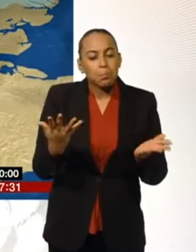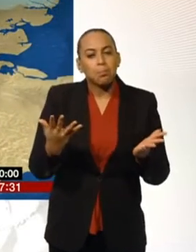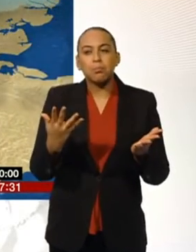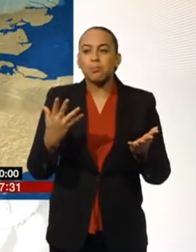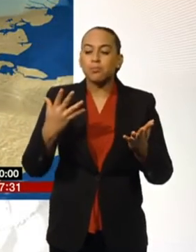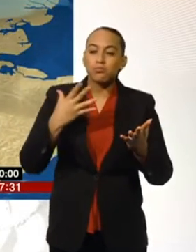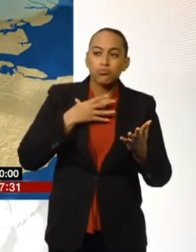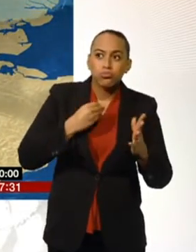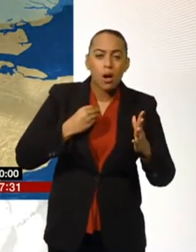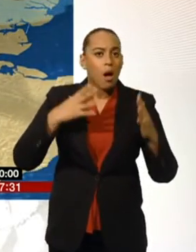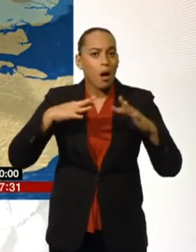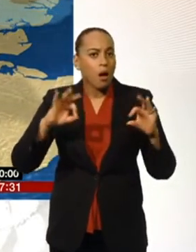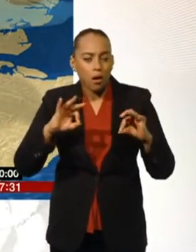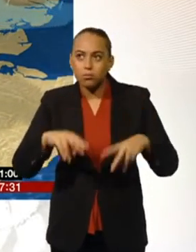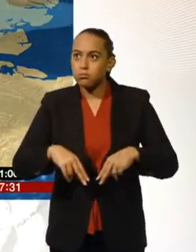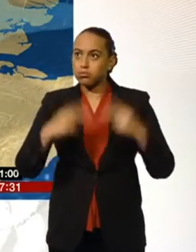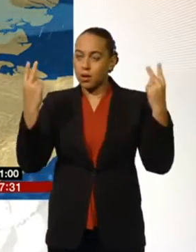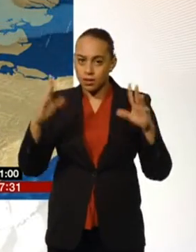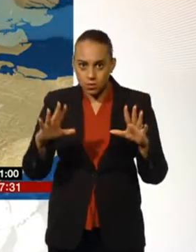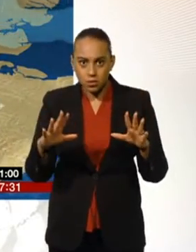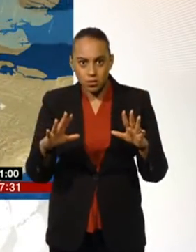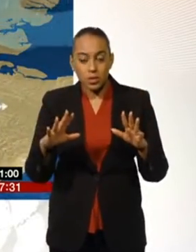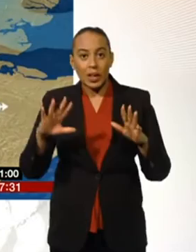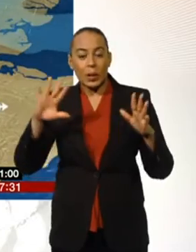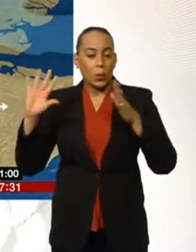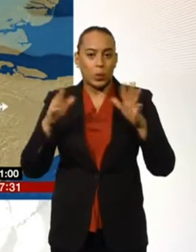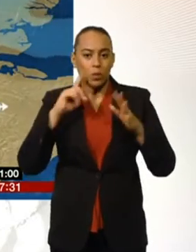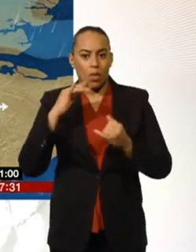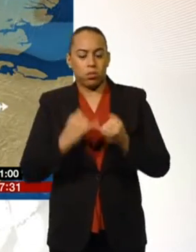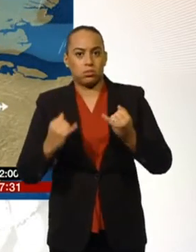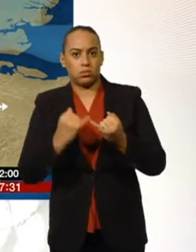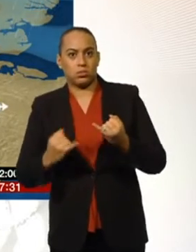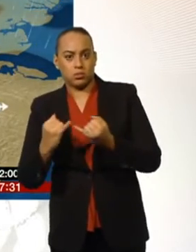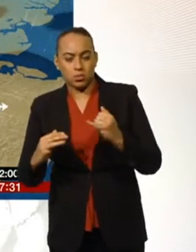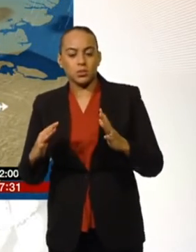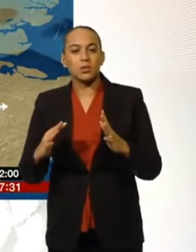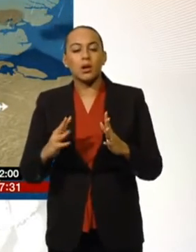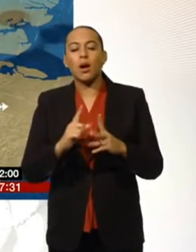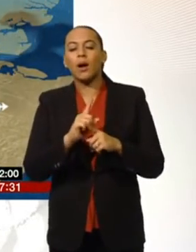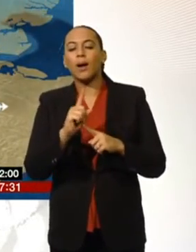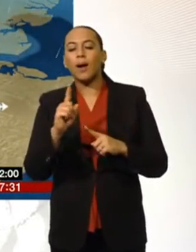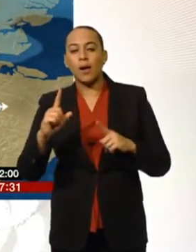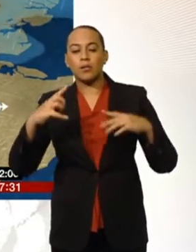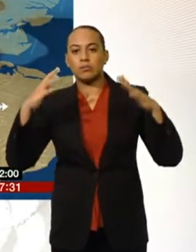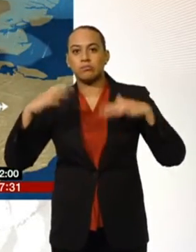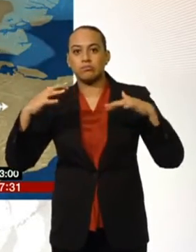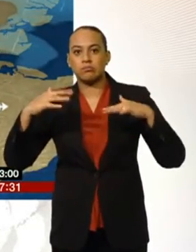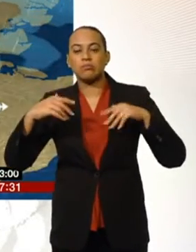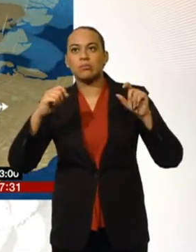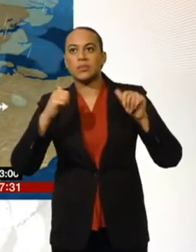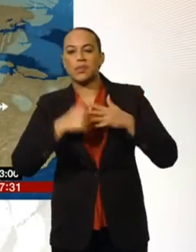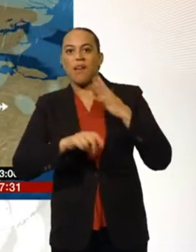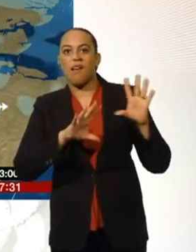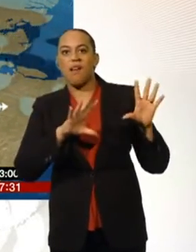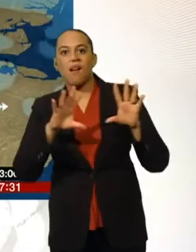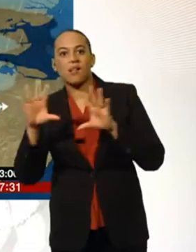It'll start to cloud over through the course of the morning. The wind is really going to pick up, taking the edge off the temperatures, and eventually we'll start to see those showers tracking down from the